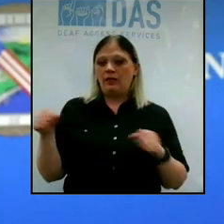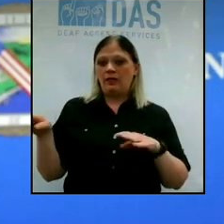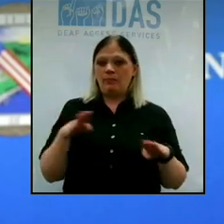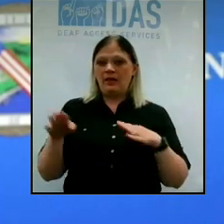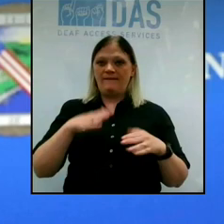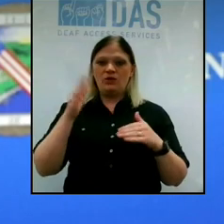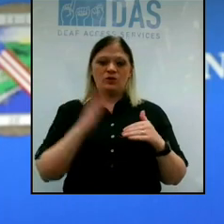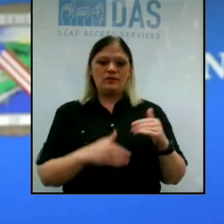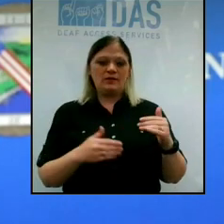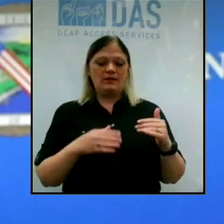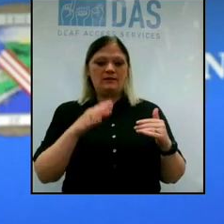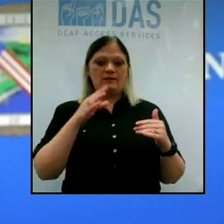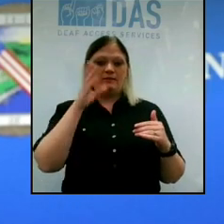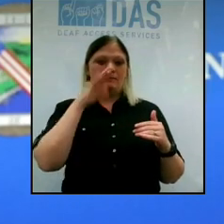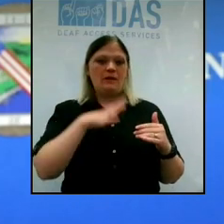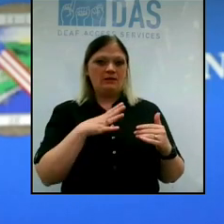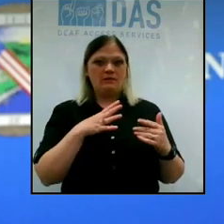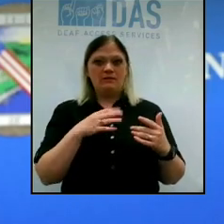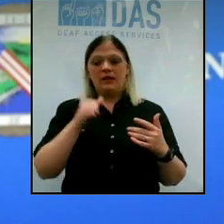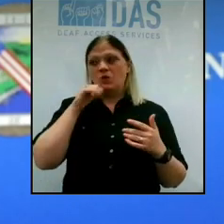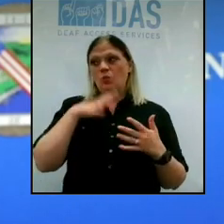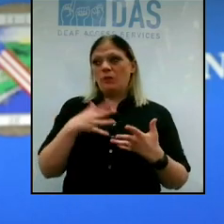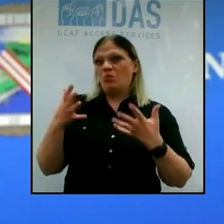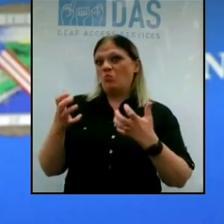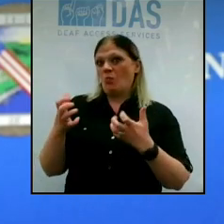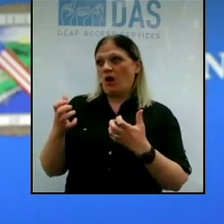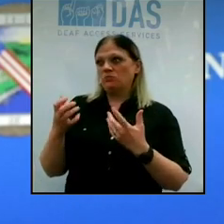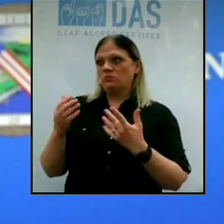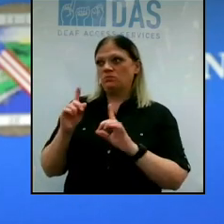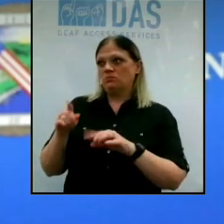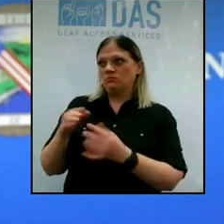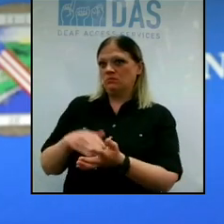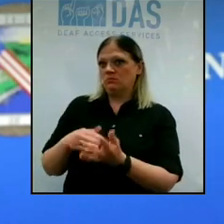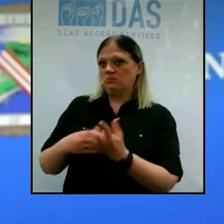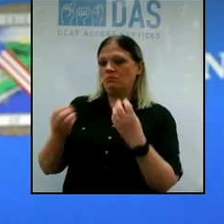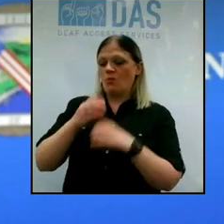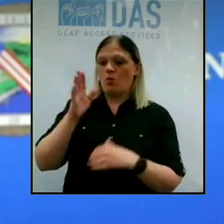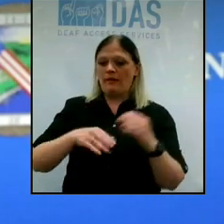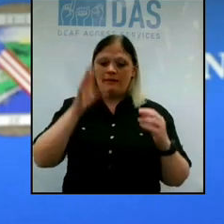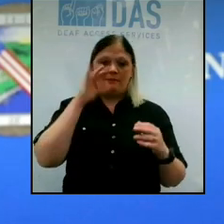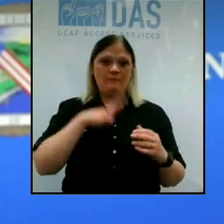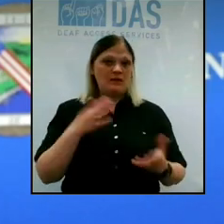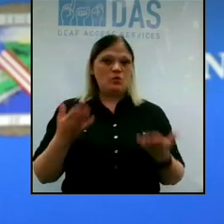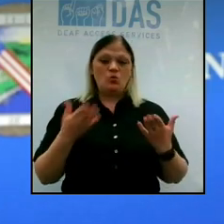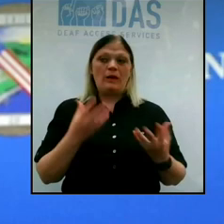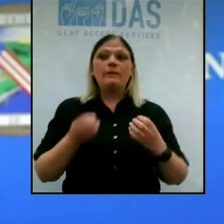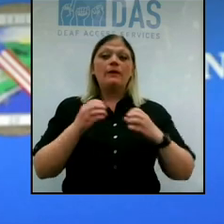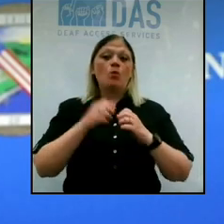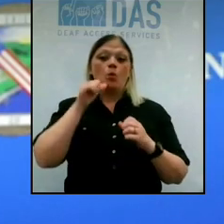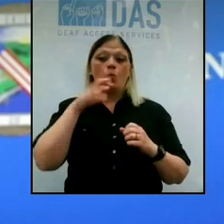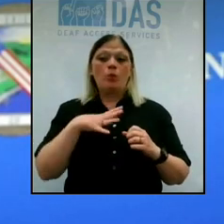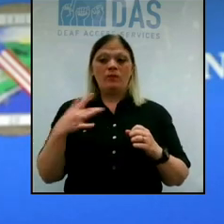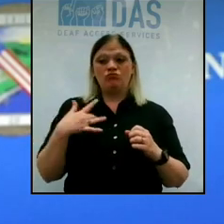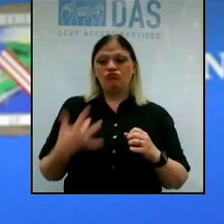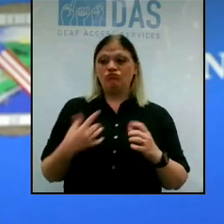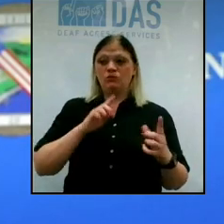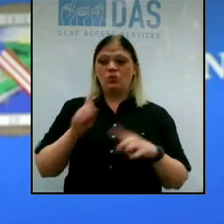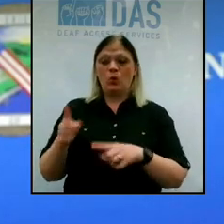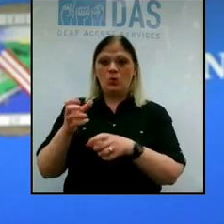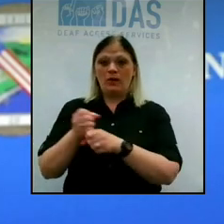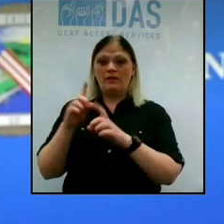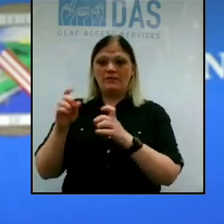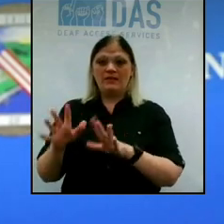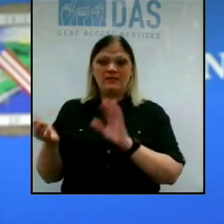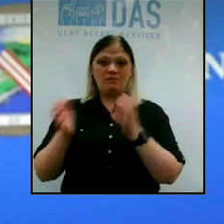so maybe that there's a higher proportion of women that are in the community that are getting tested compared to men.